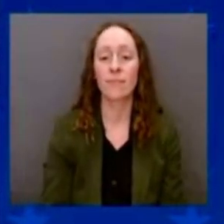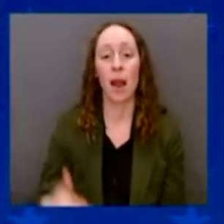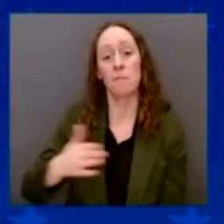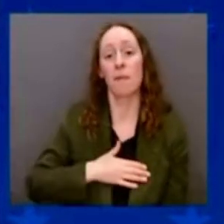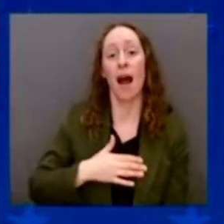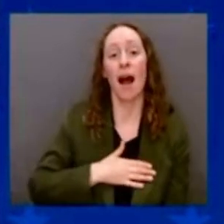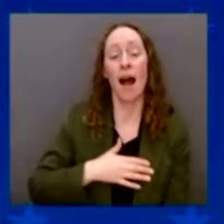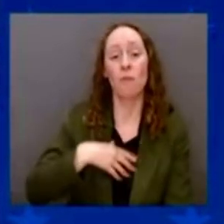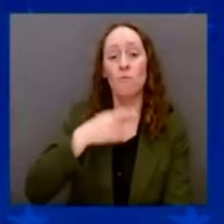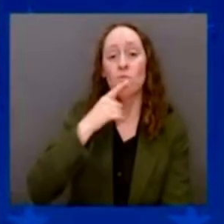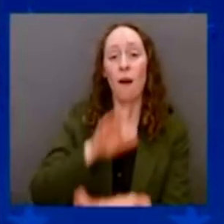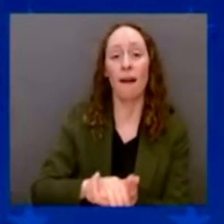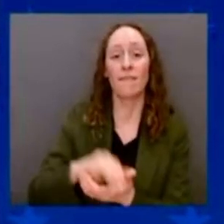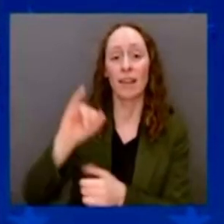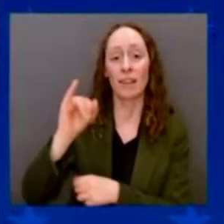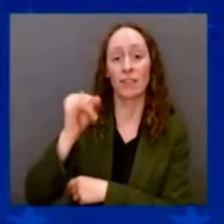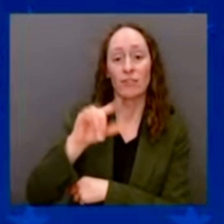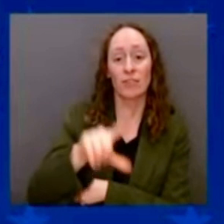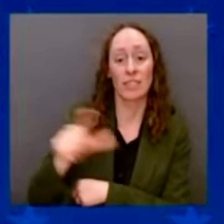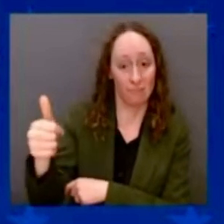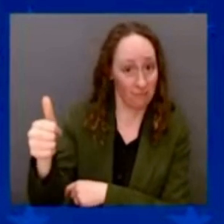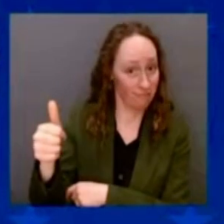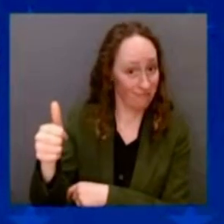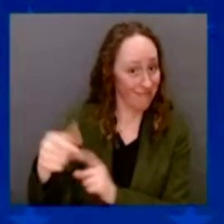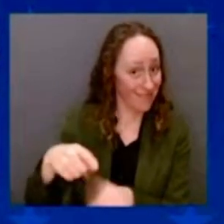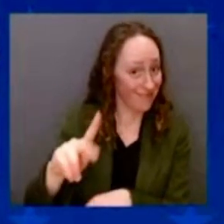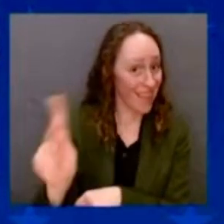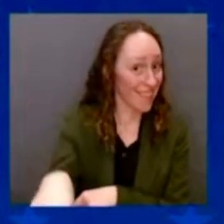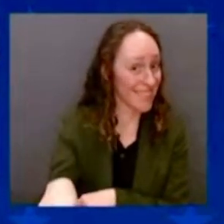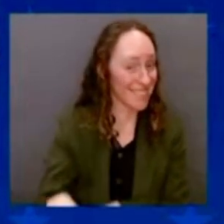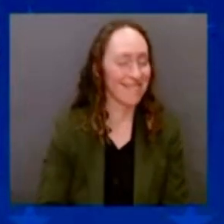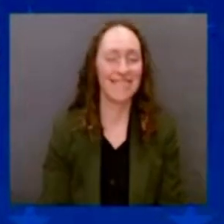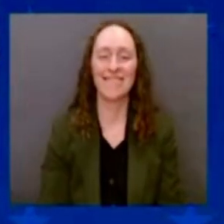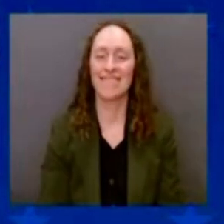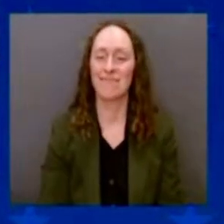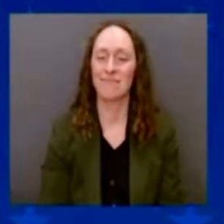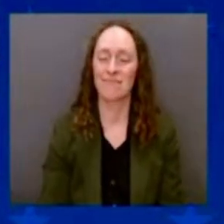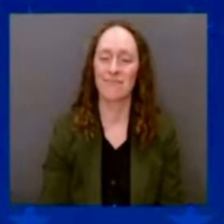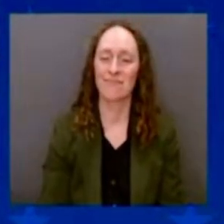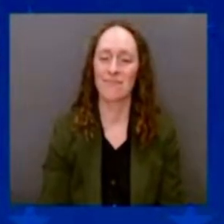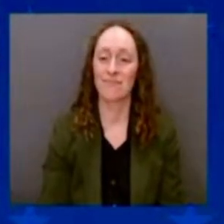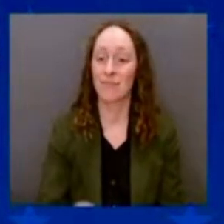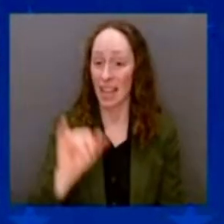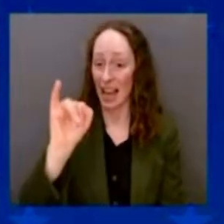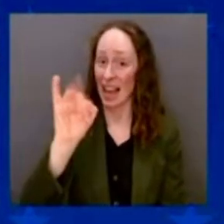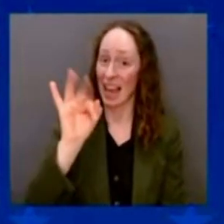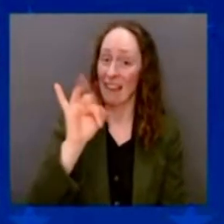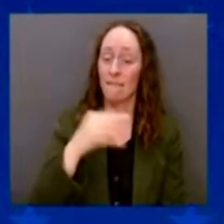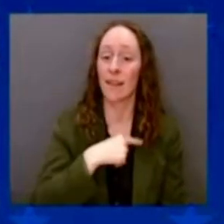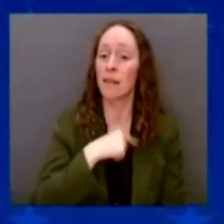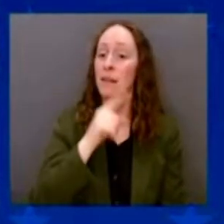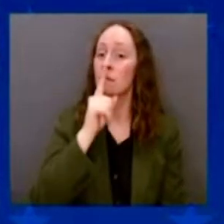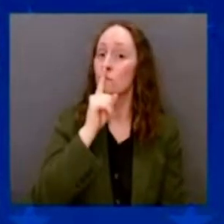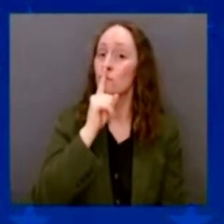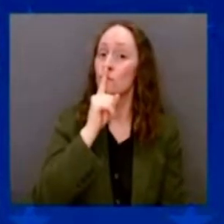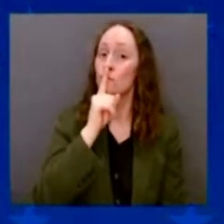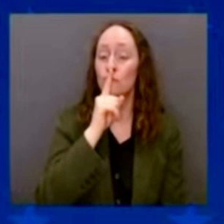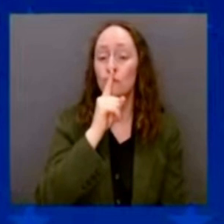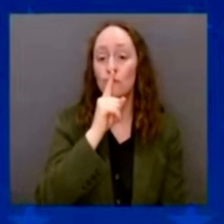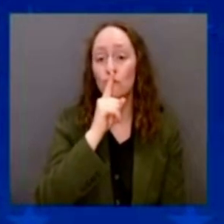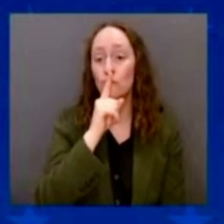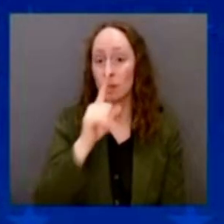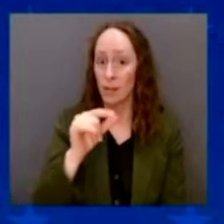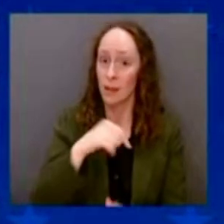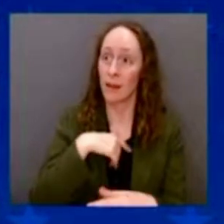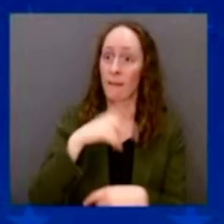If I didn't root like hell for every Philadelphia team, I'd be sleeping alone. Oh, you think I'm kidding. Jimmy knows my —